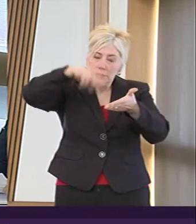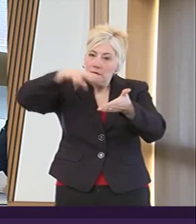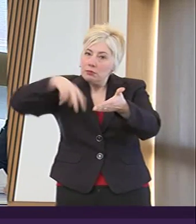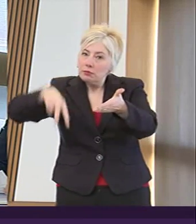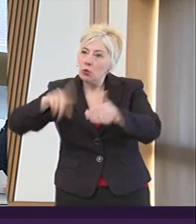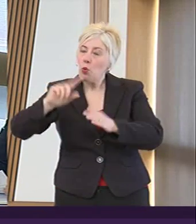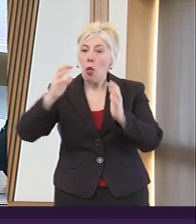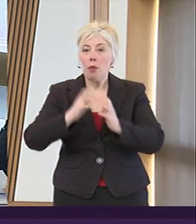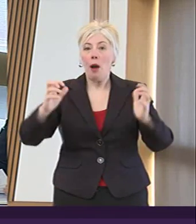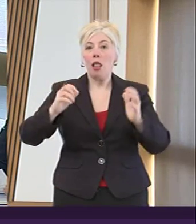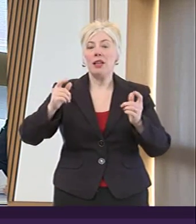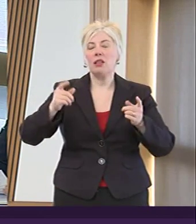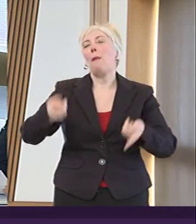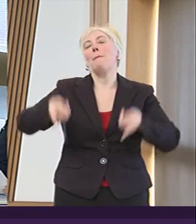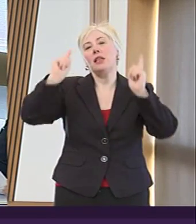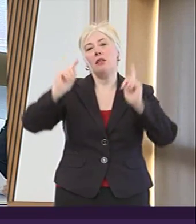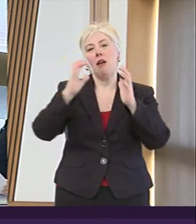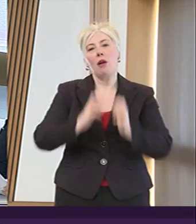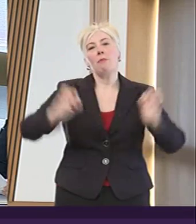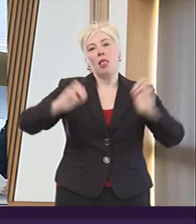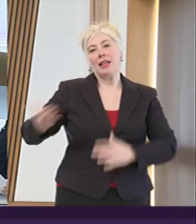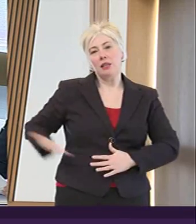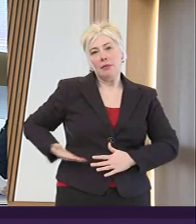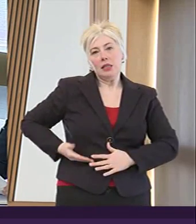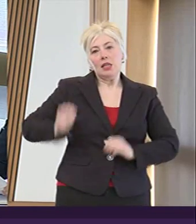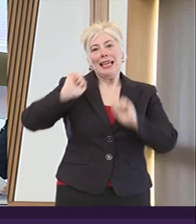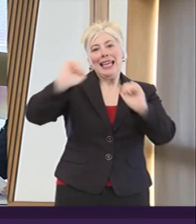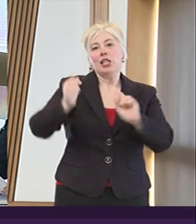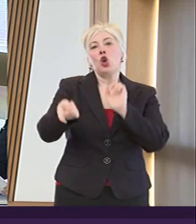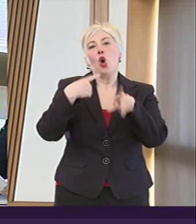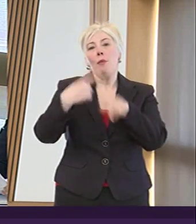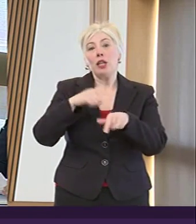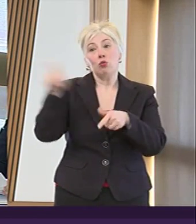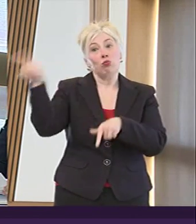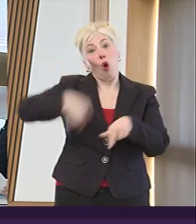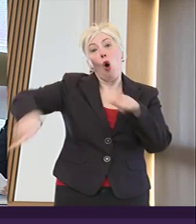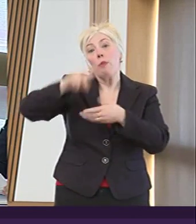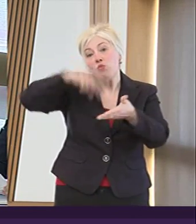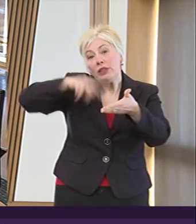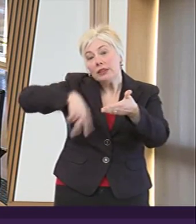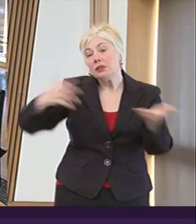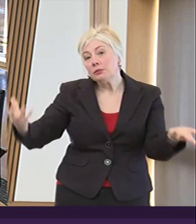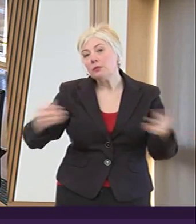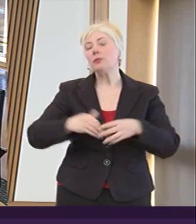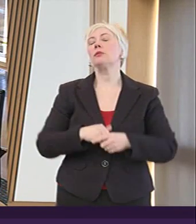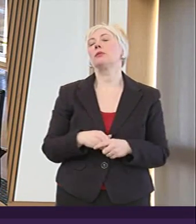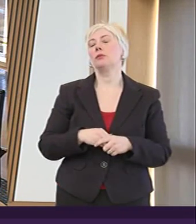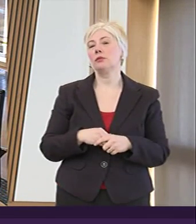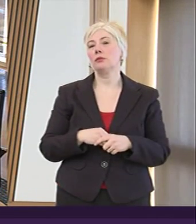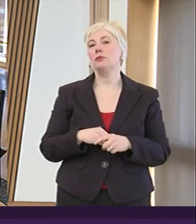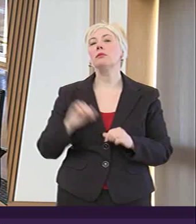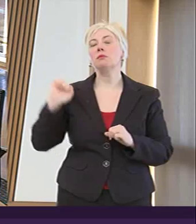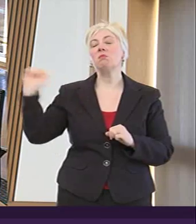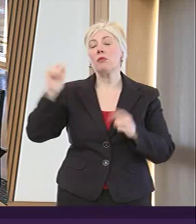and i'm wondering whether minister members have any comments the part of the